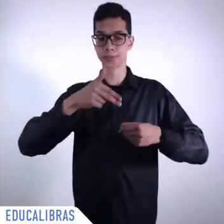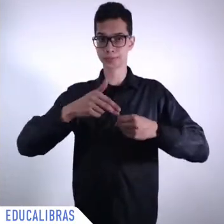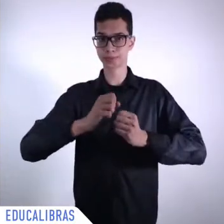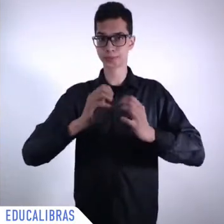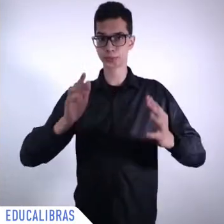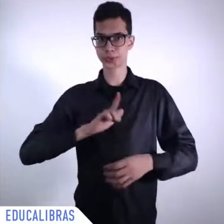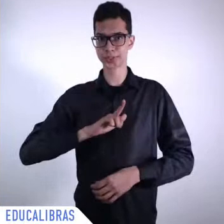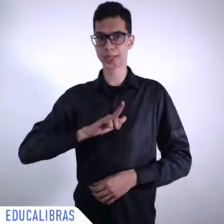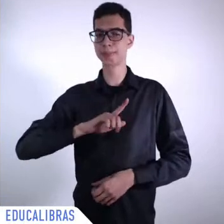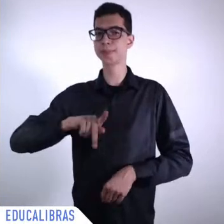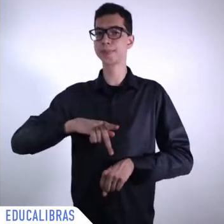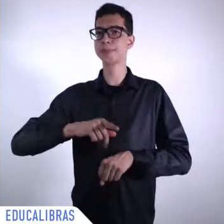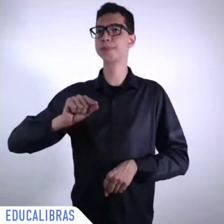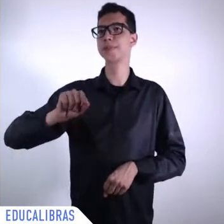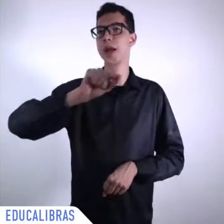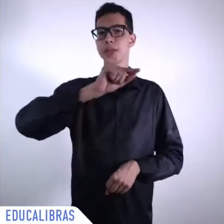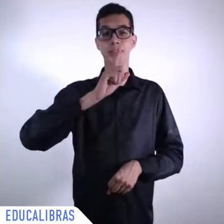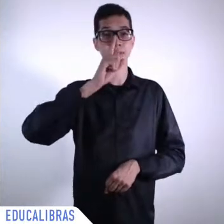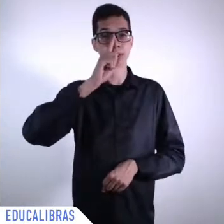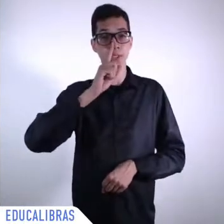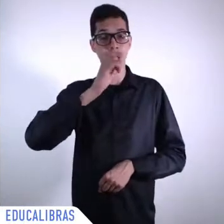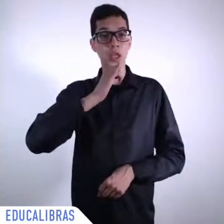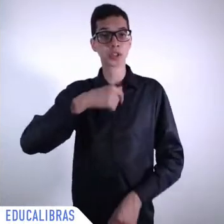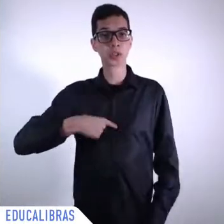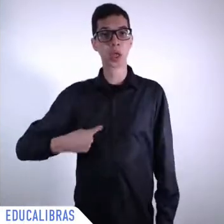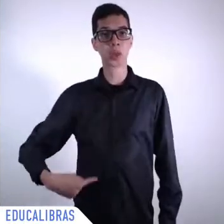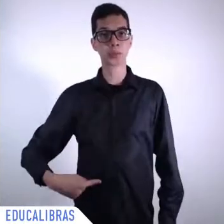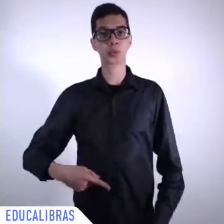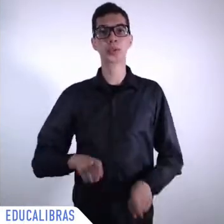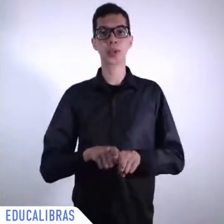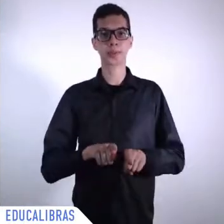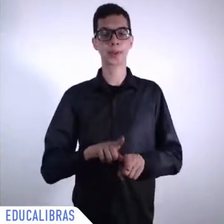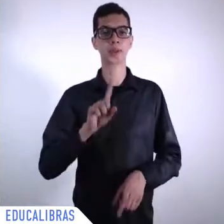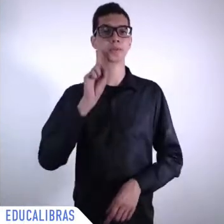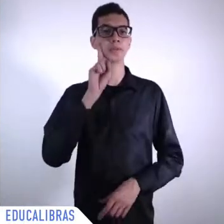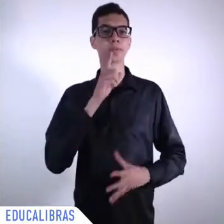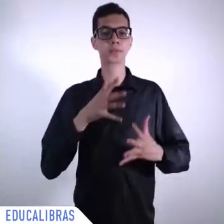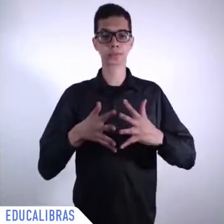depends a lot on the election, but depends on other factors as well, you know, very easily